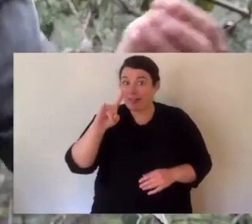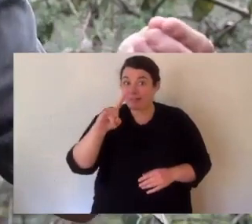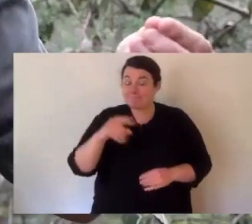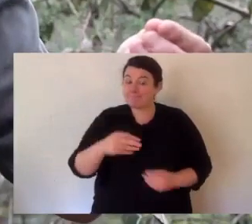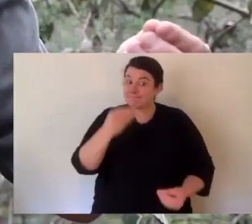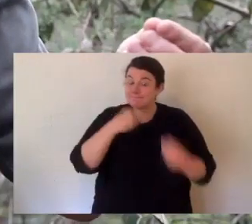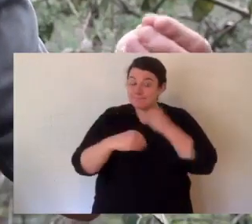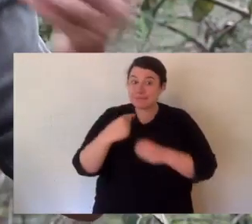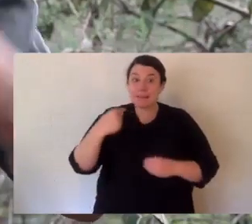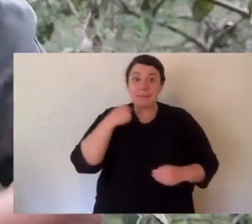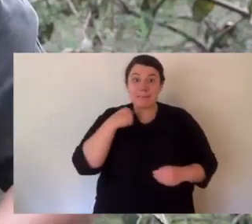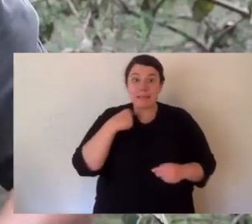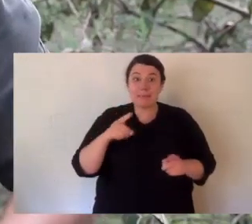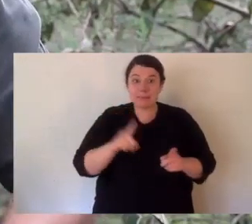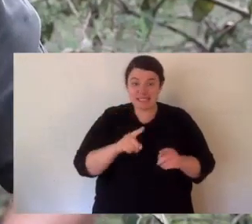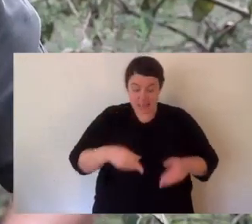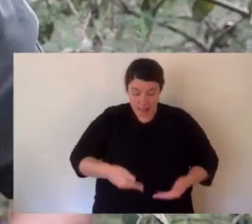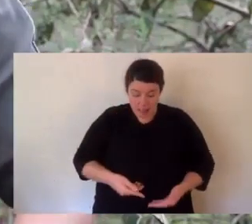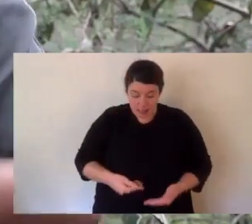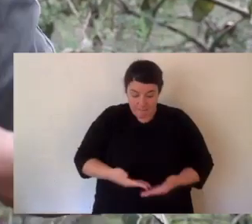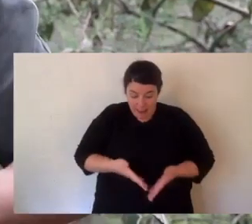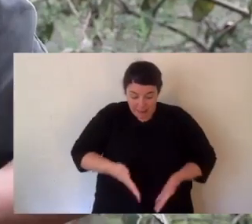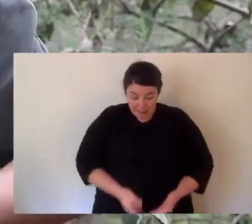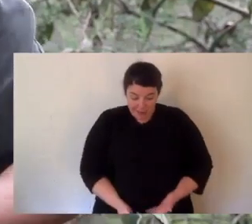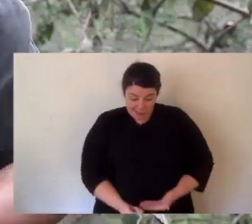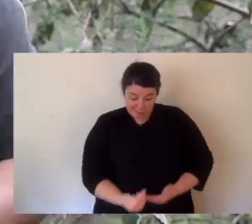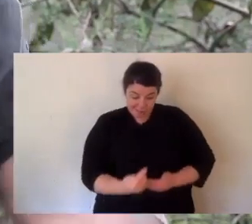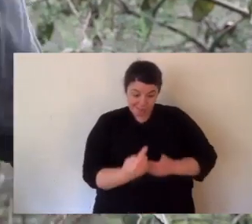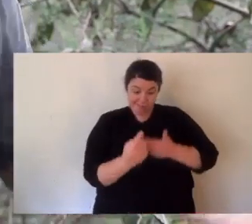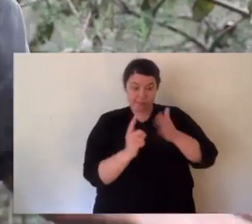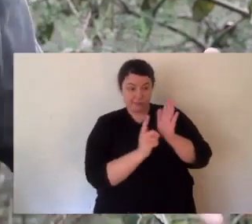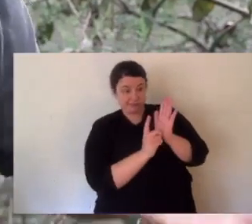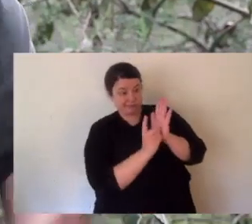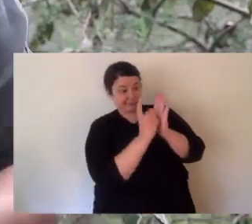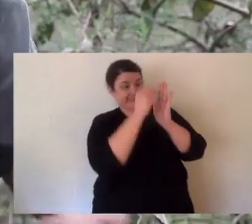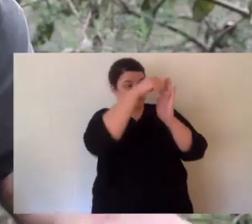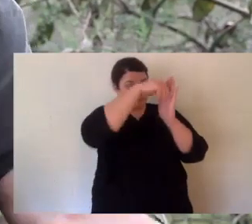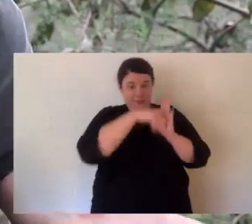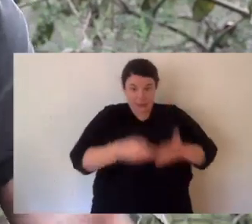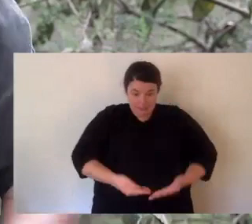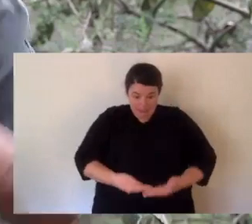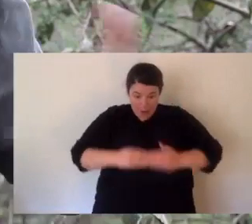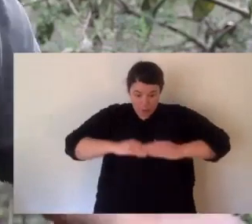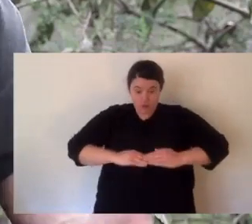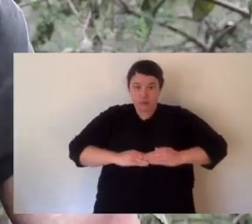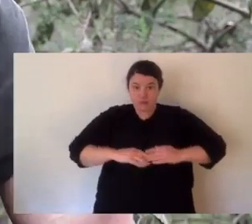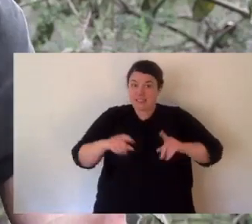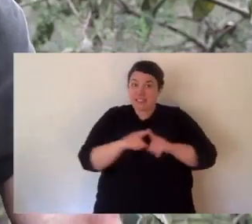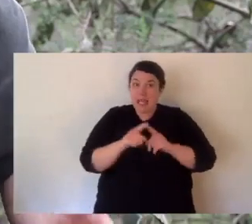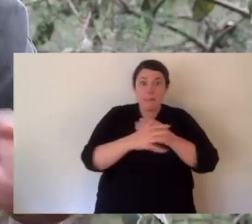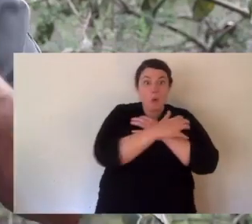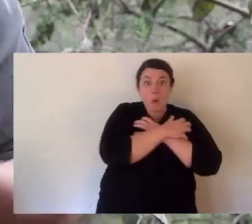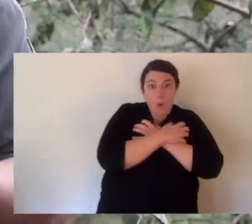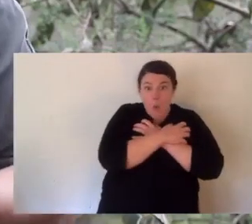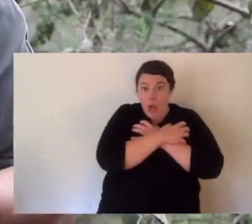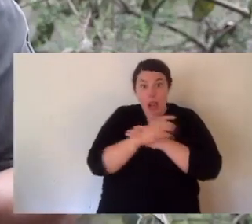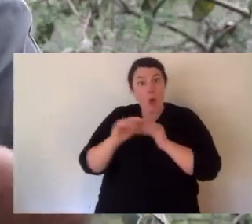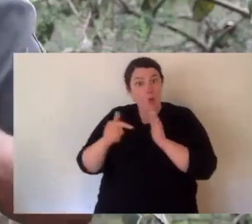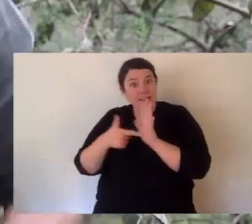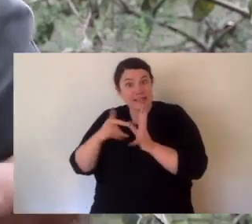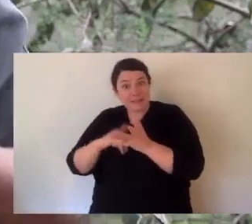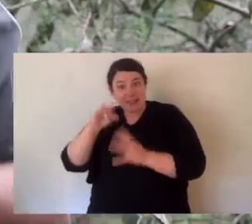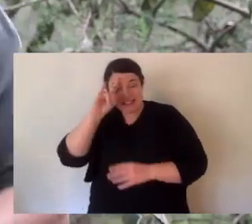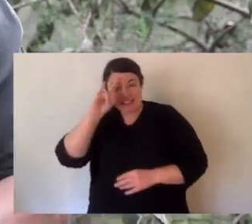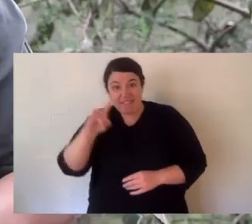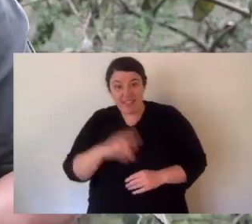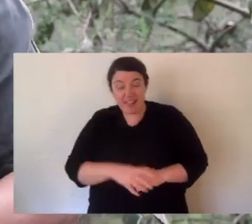they eat meat but they still give birth to young that climb into a pouch just like a possum or a kangaroo or a koala. A thylacines